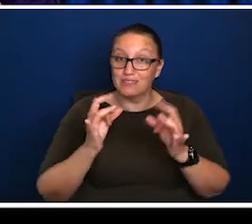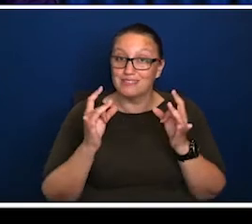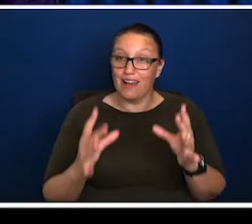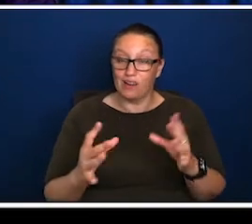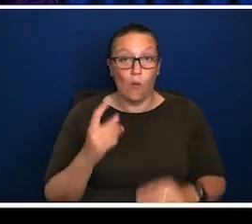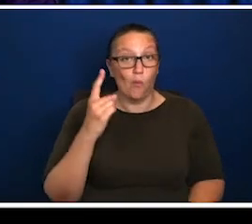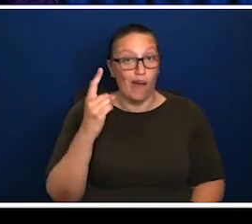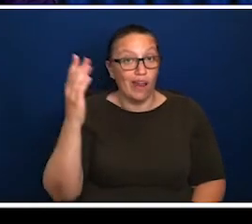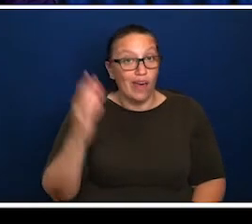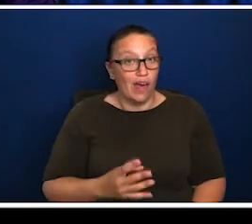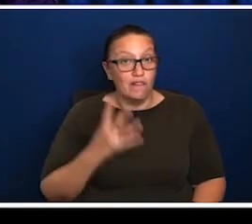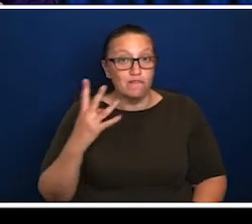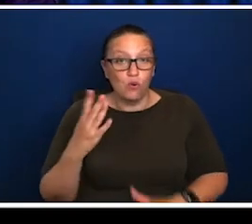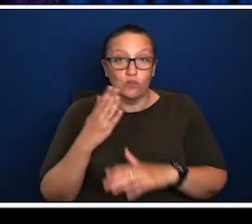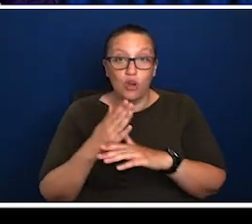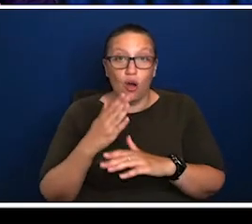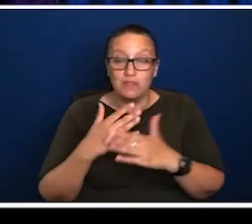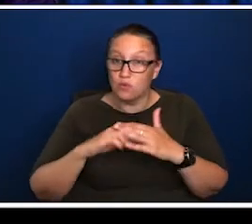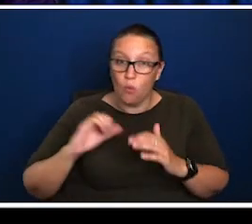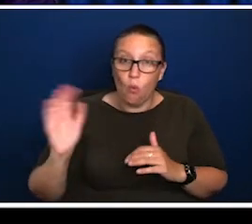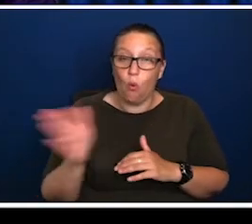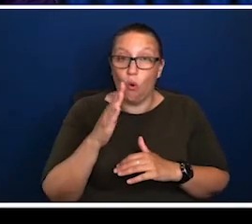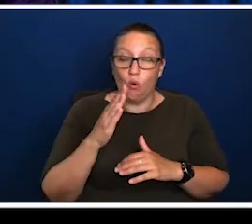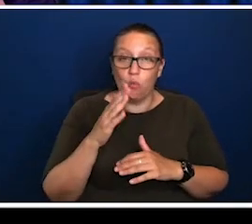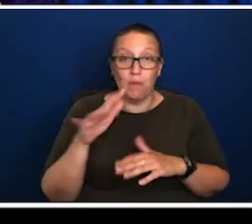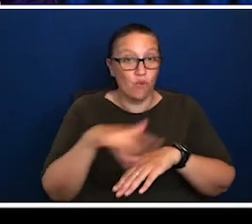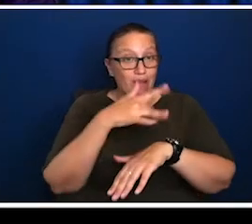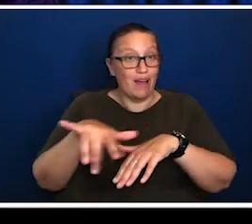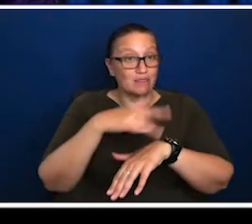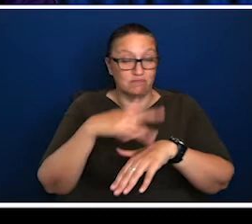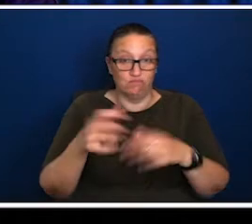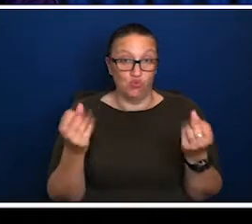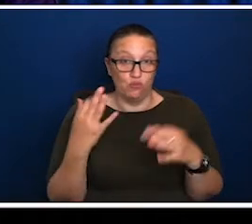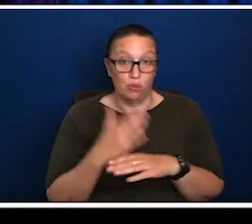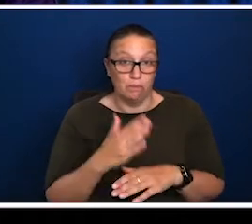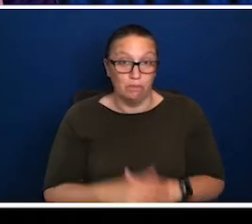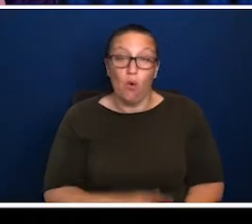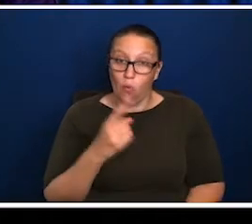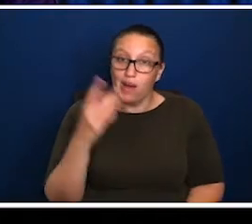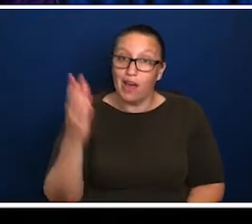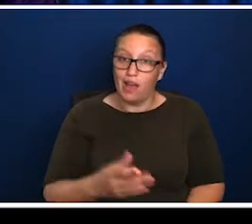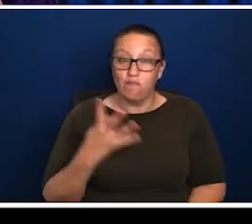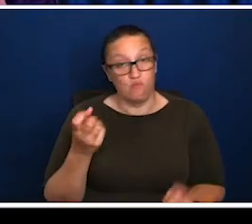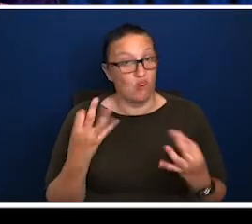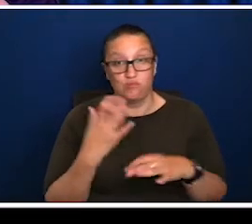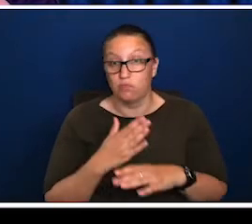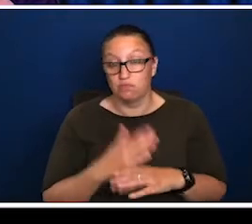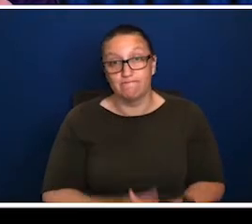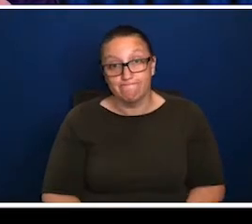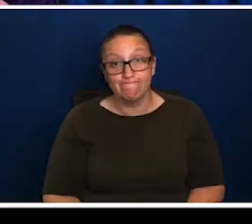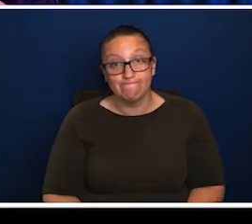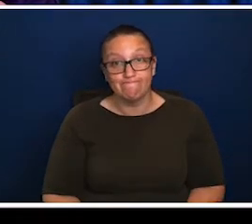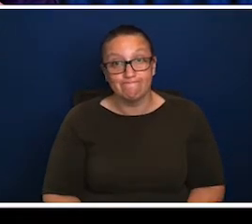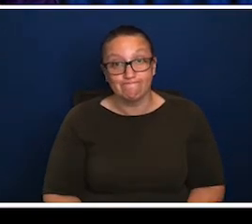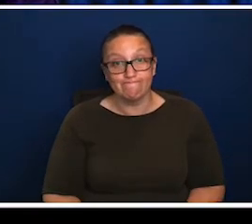roughly one in four jobs in the performing arts part of the creative and cultural sector unemployed, having lost their job in this,